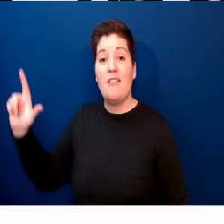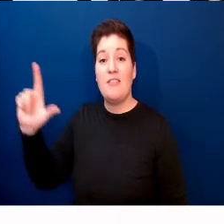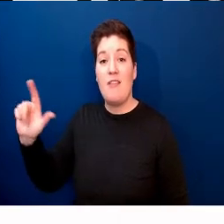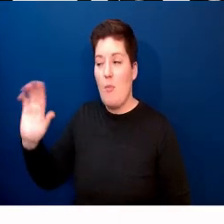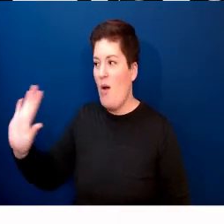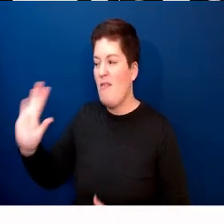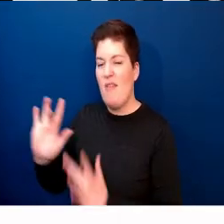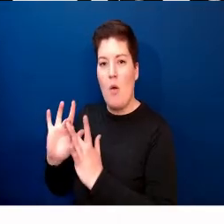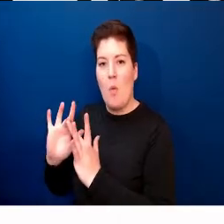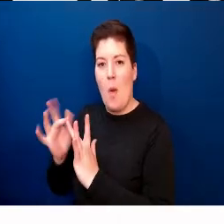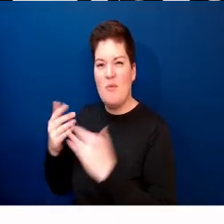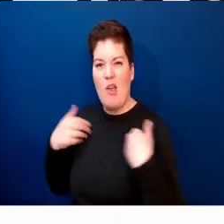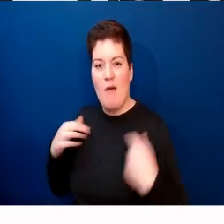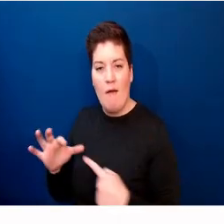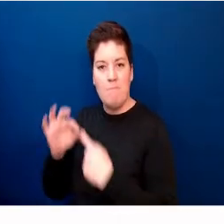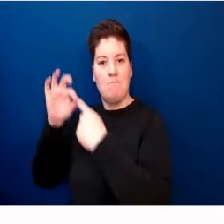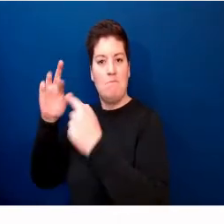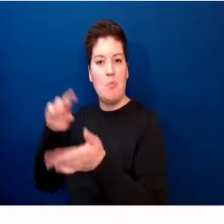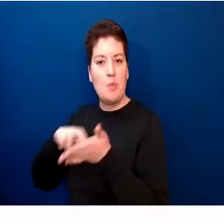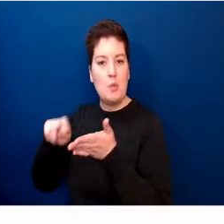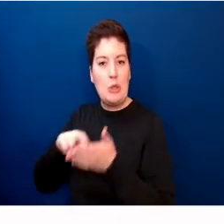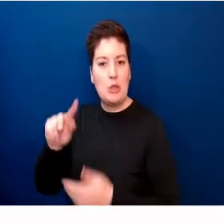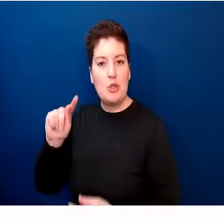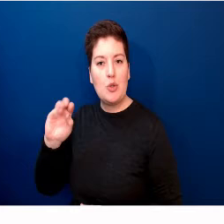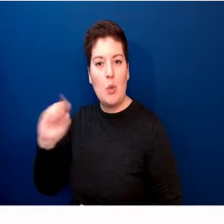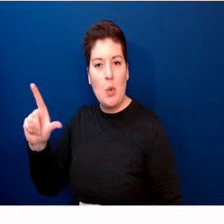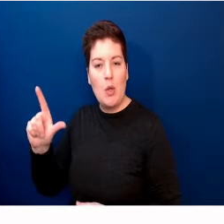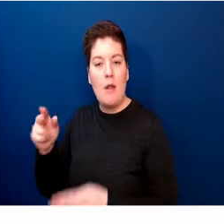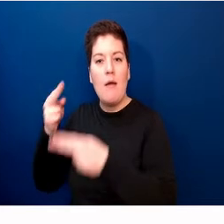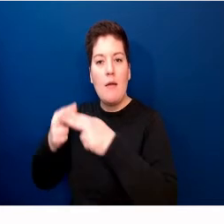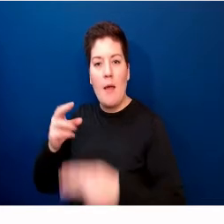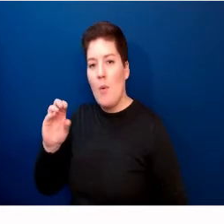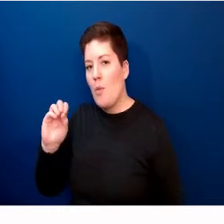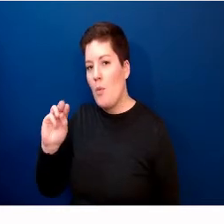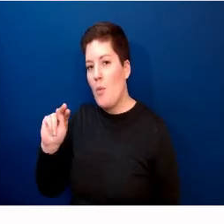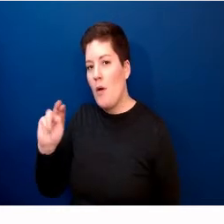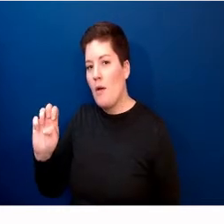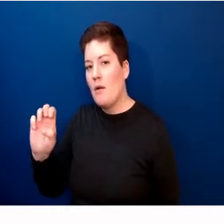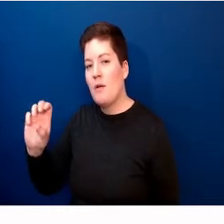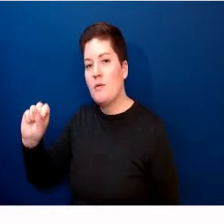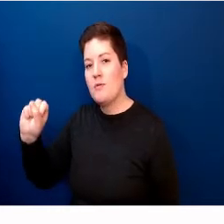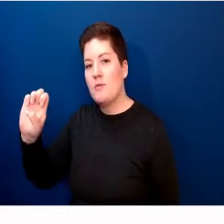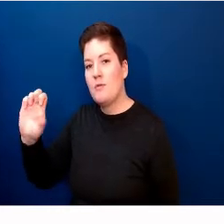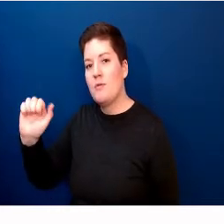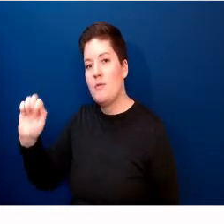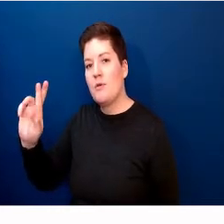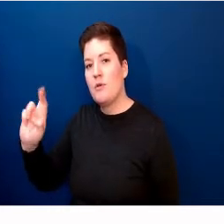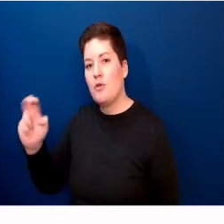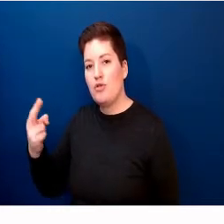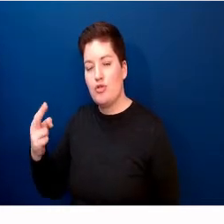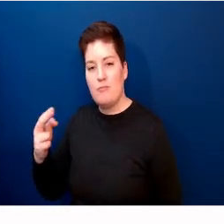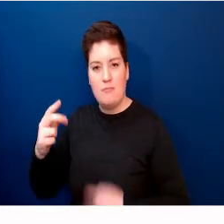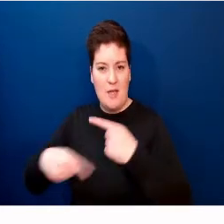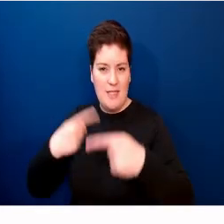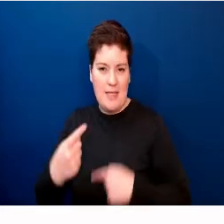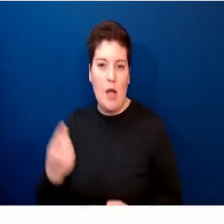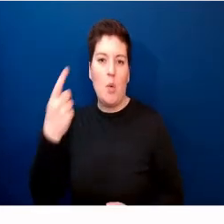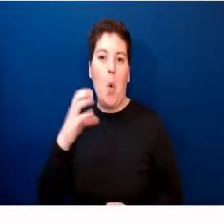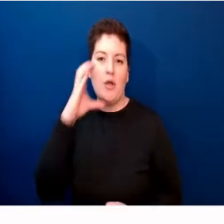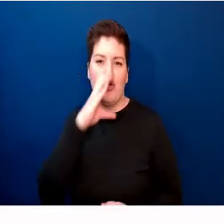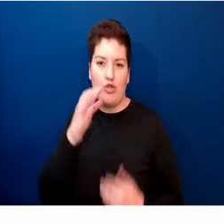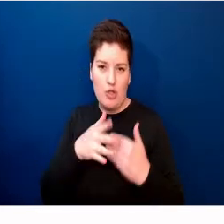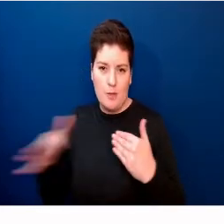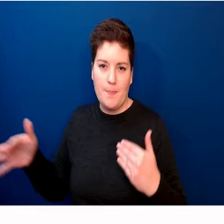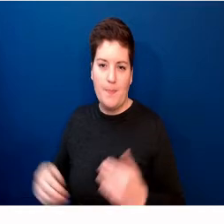What is OneSearch? OneSearch is the library's all-in-one search tool provided by CUNY. It